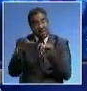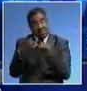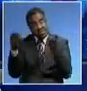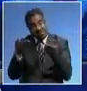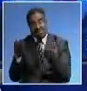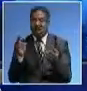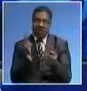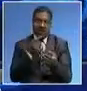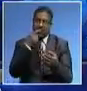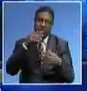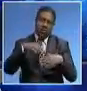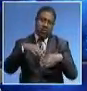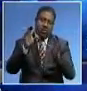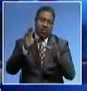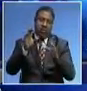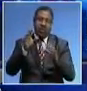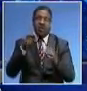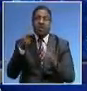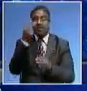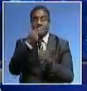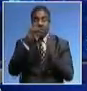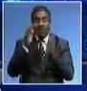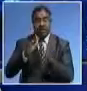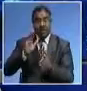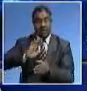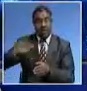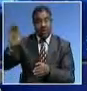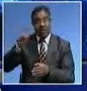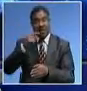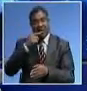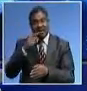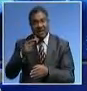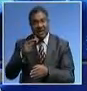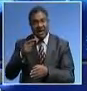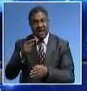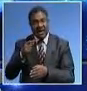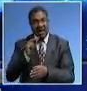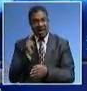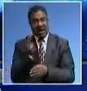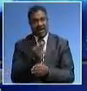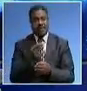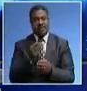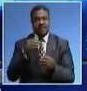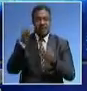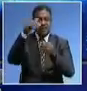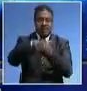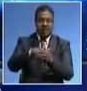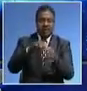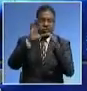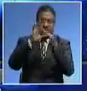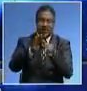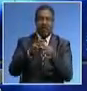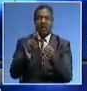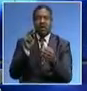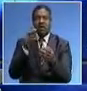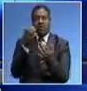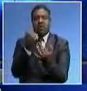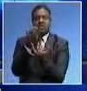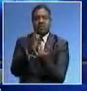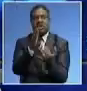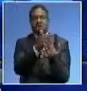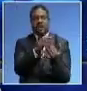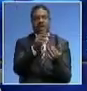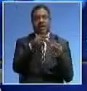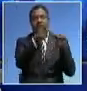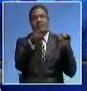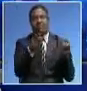Alliance spokesperson, Tawo Kawana, says political entities are not in the alliance to merely share the positions, but to forge partnerships in an effort